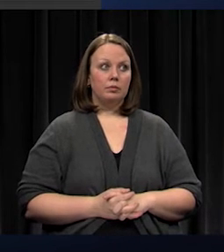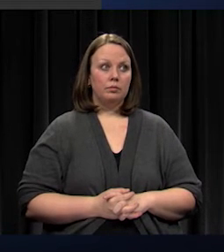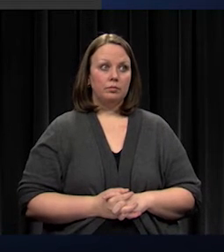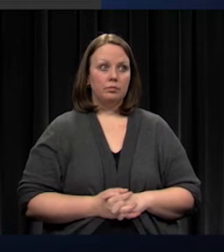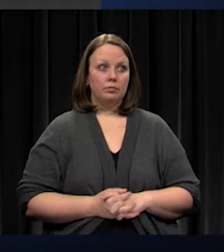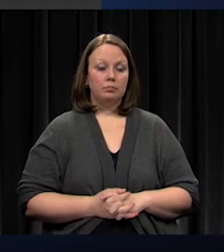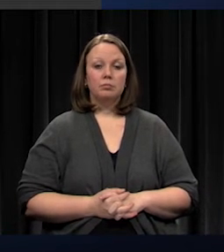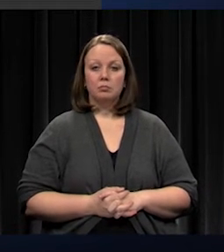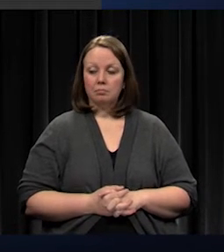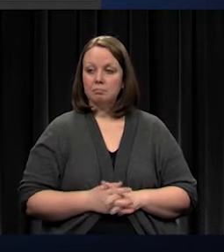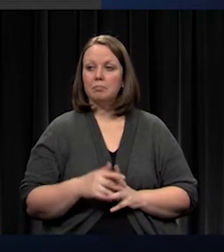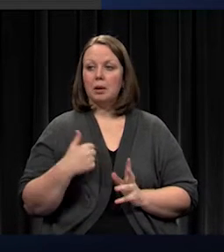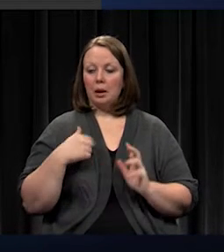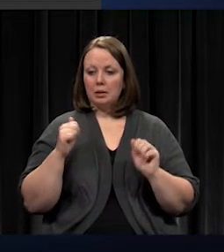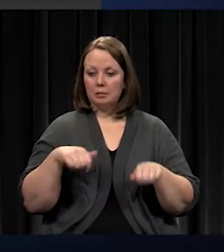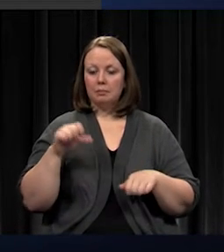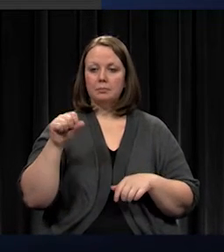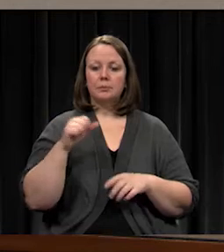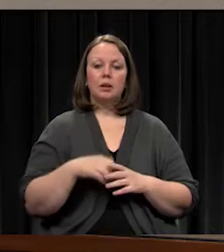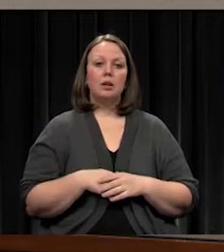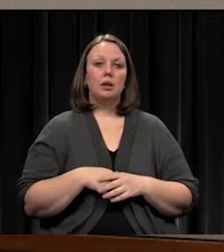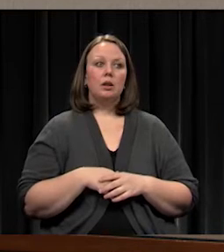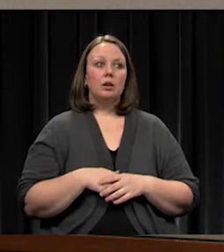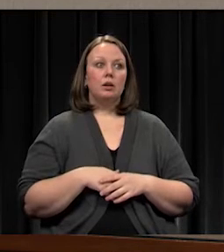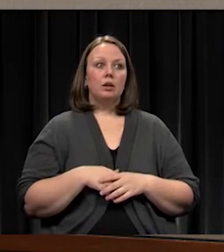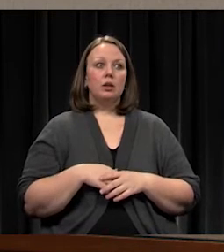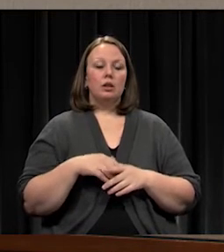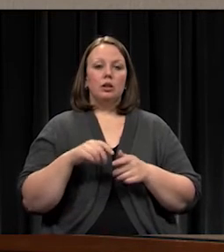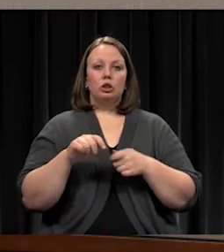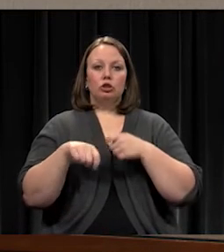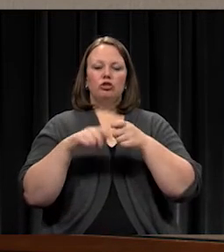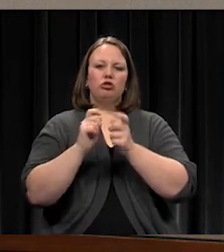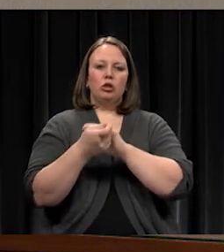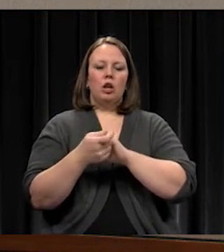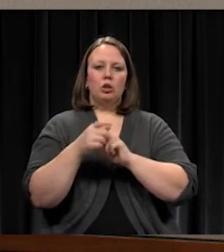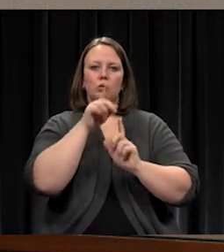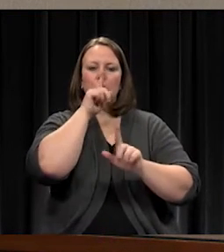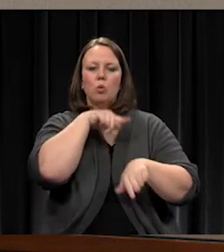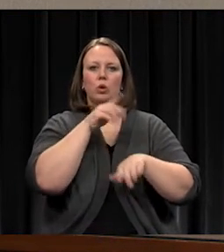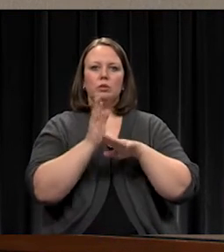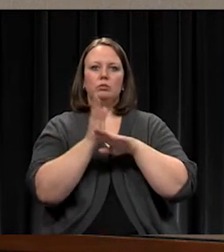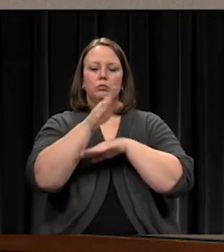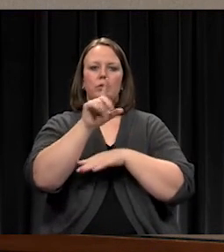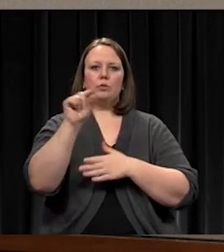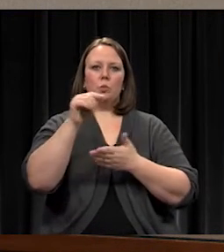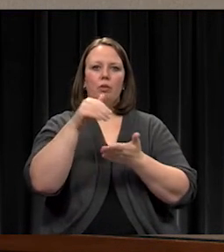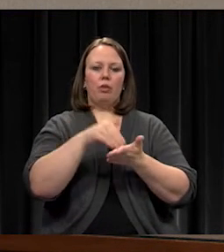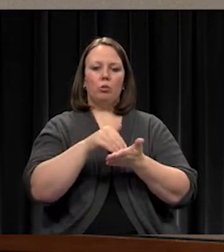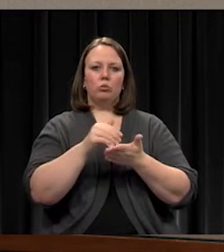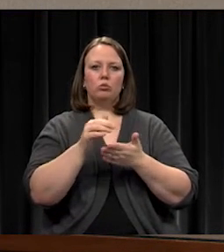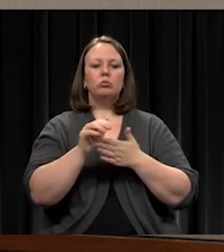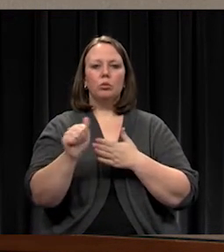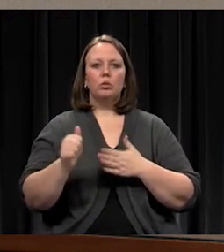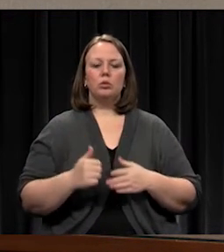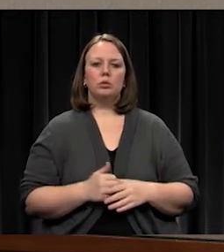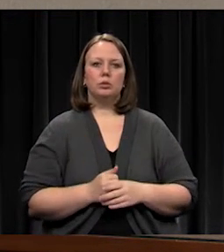Yes, we can. Change orders in excess of $20,000. Excuse me.